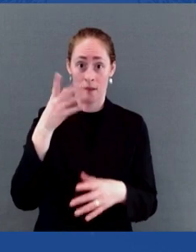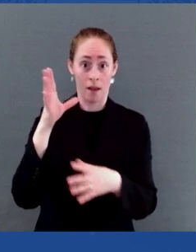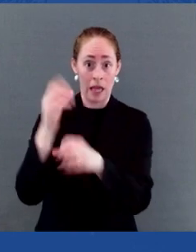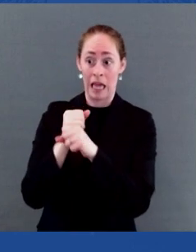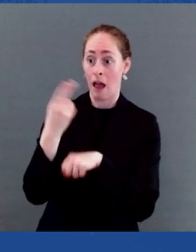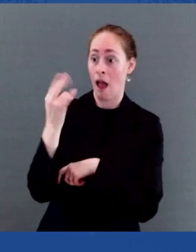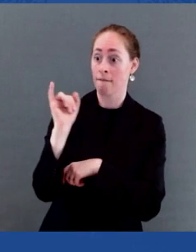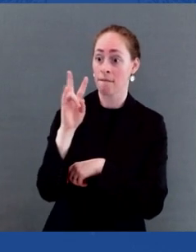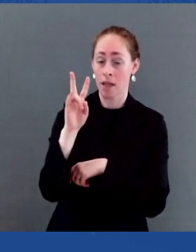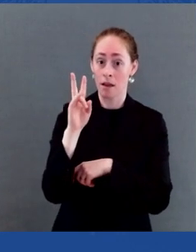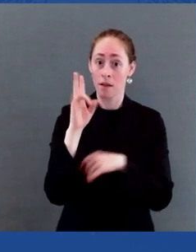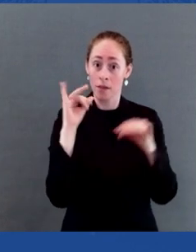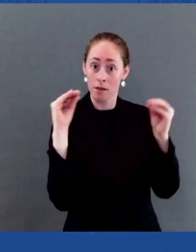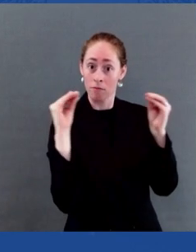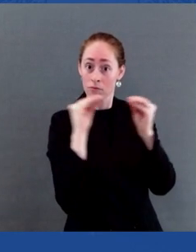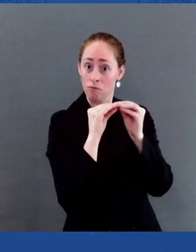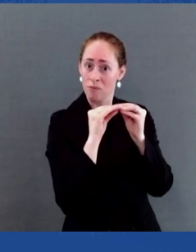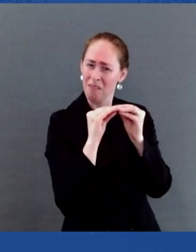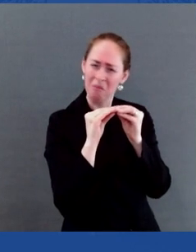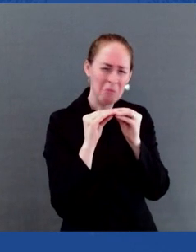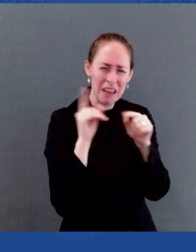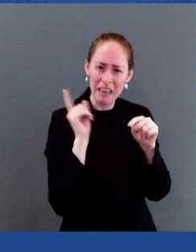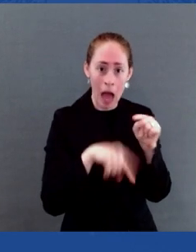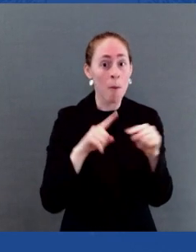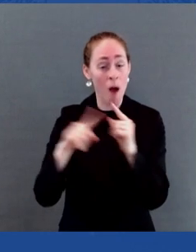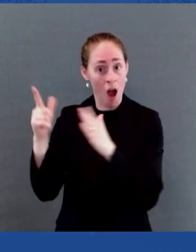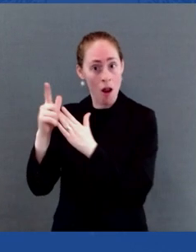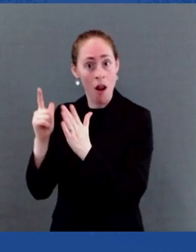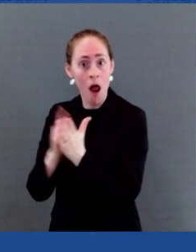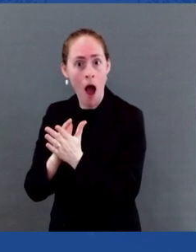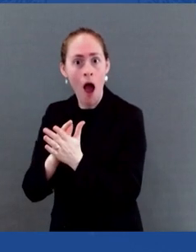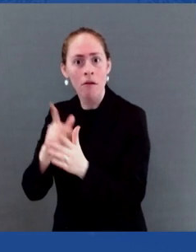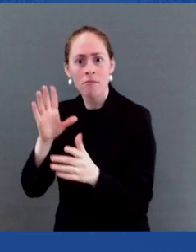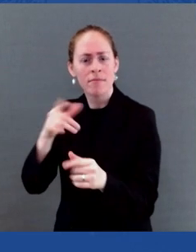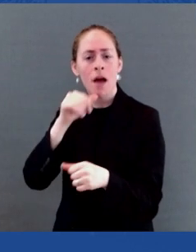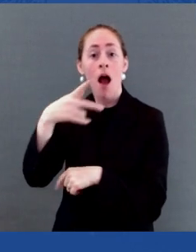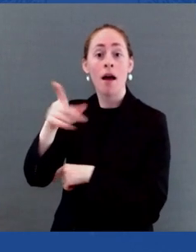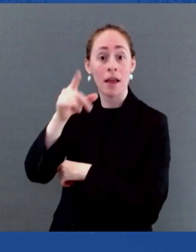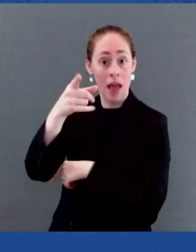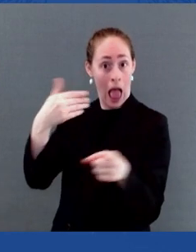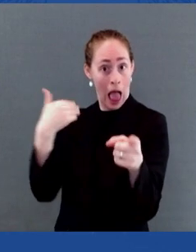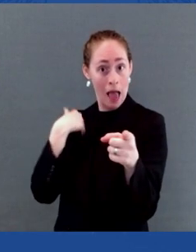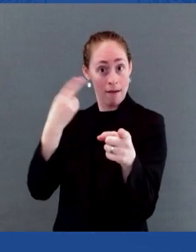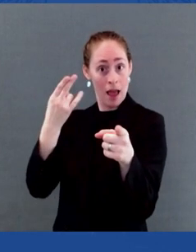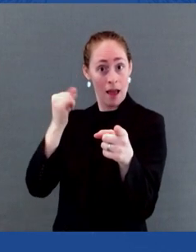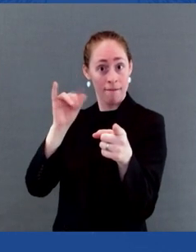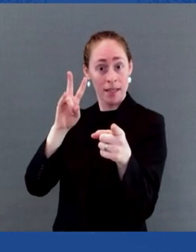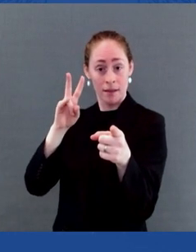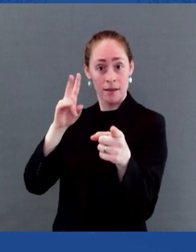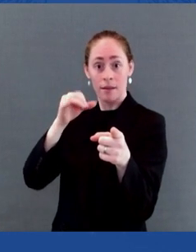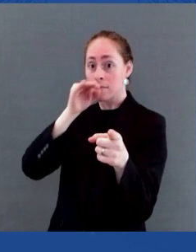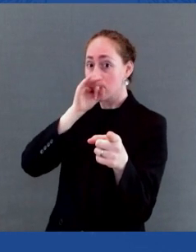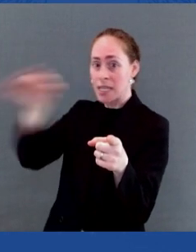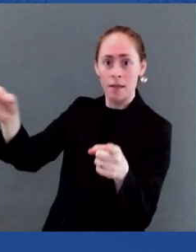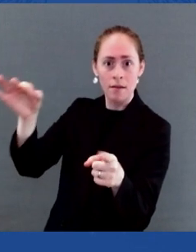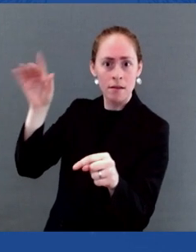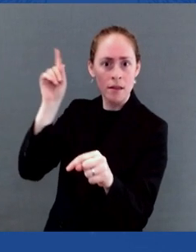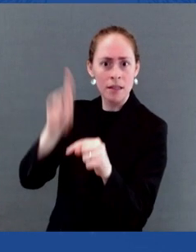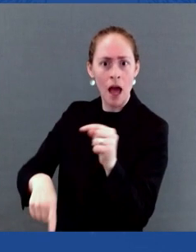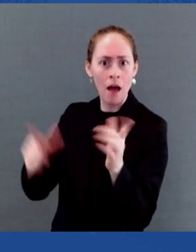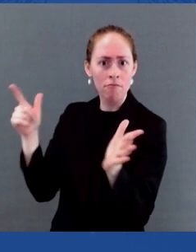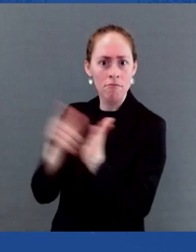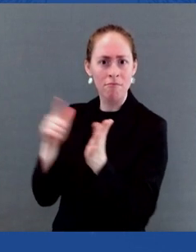I mean, this is 2021, the United States of America. But we have to follow science, and that means eliminating laws